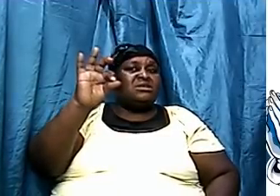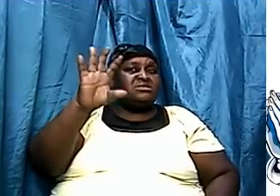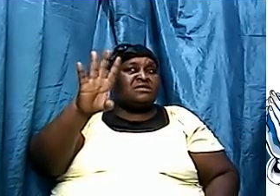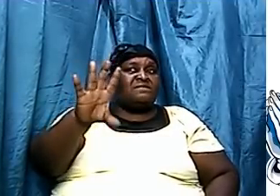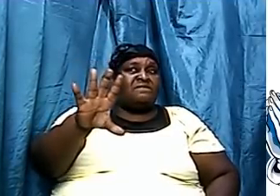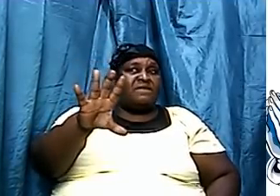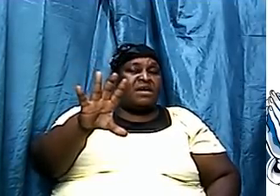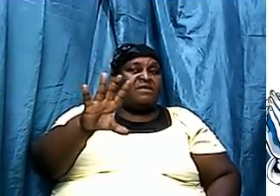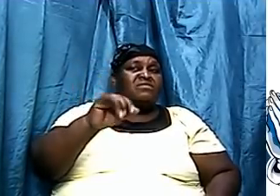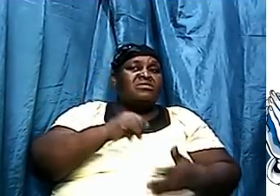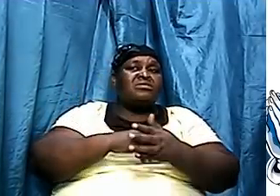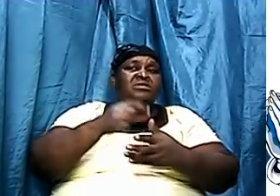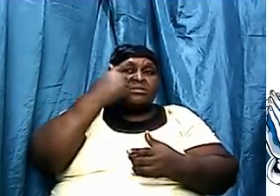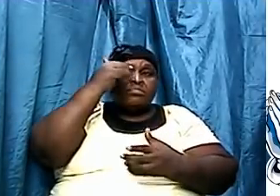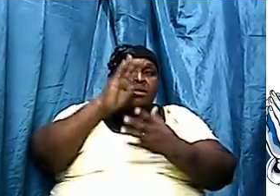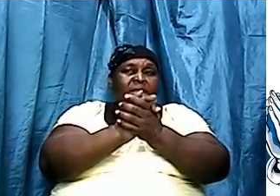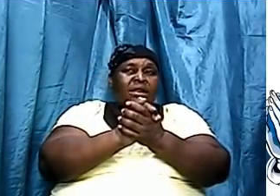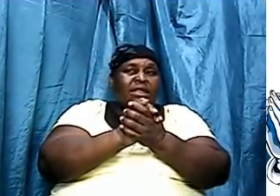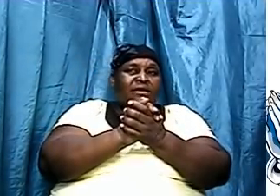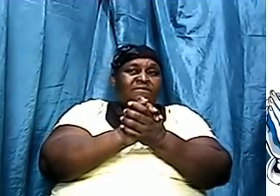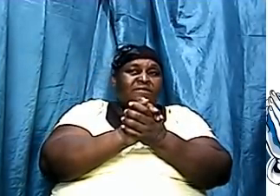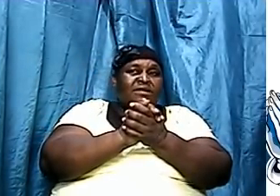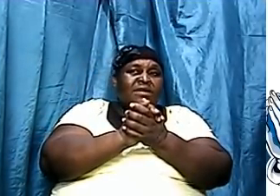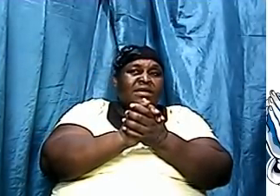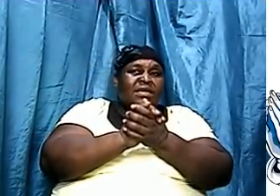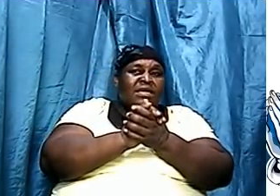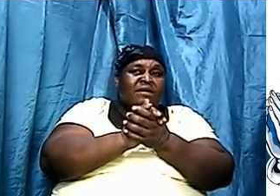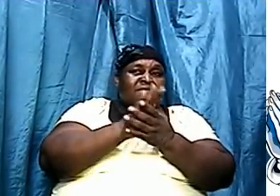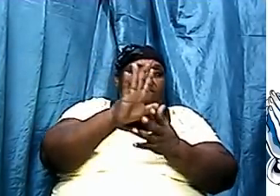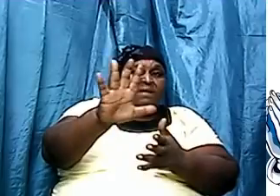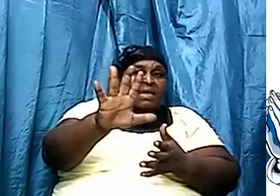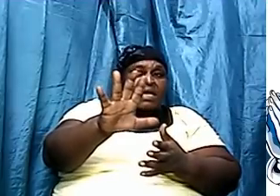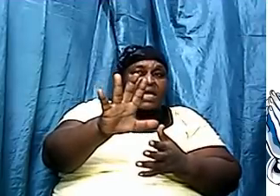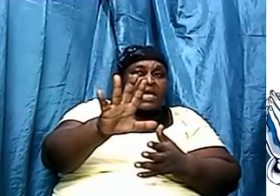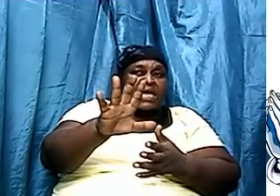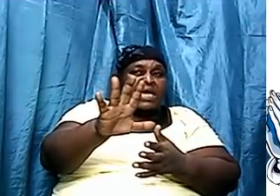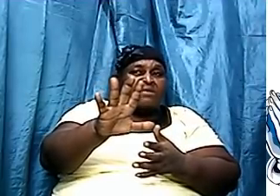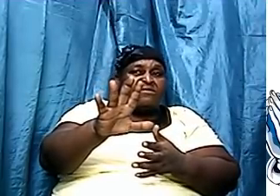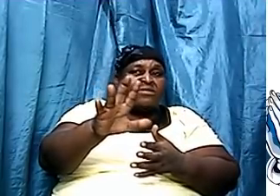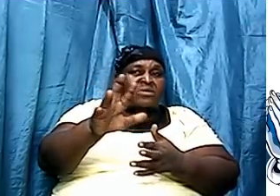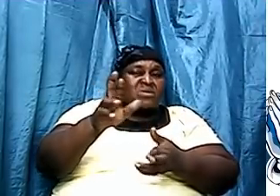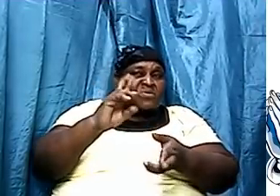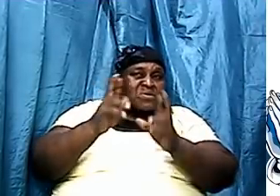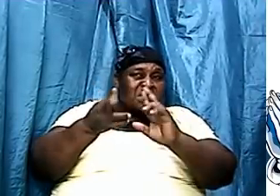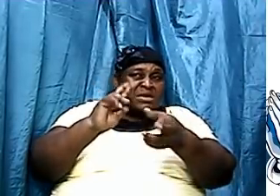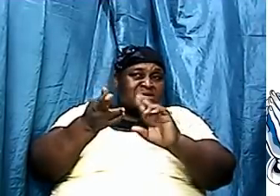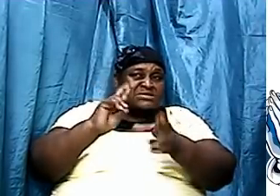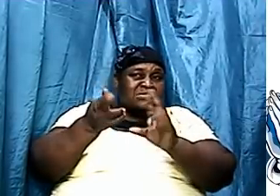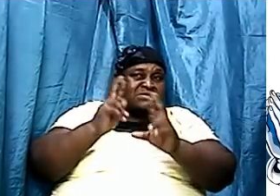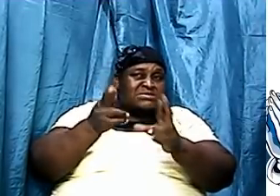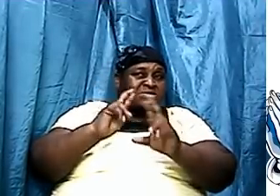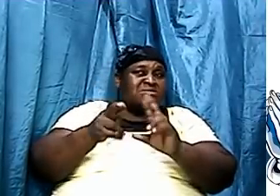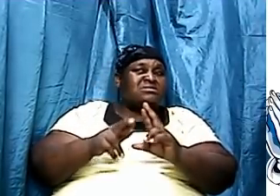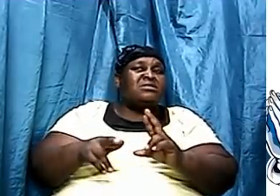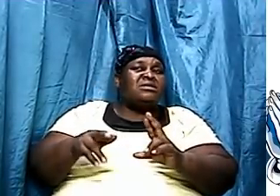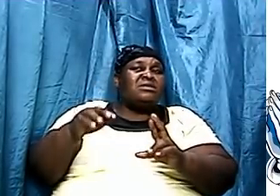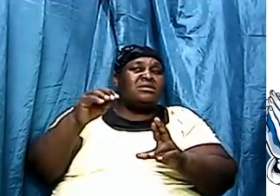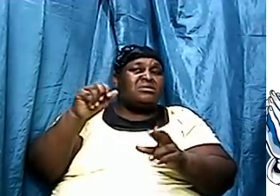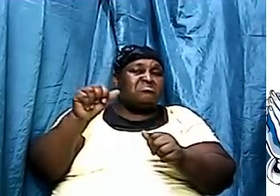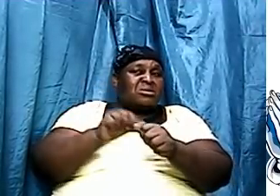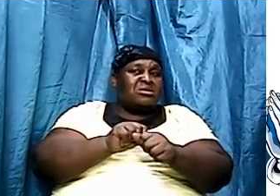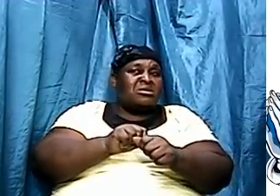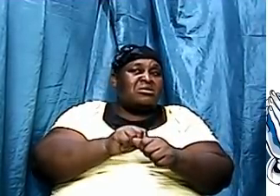it was believed there were five distinct races. With each having a different blood.